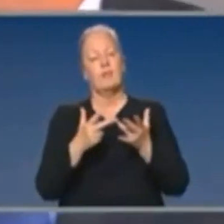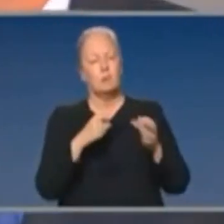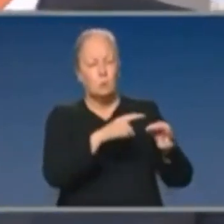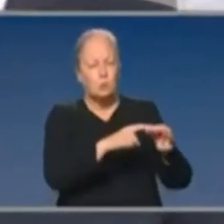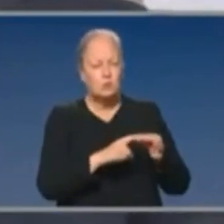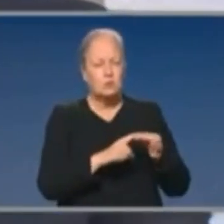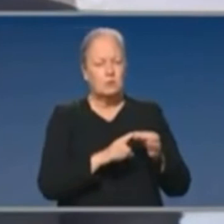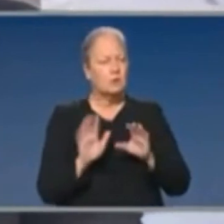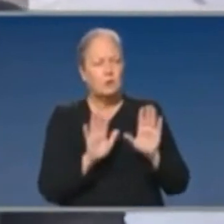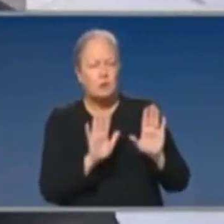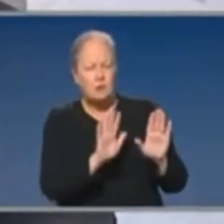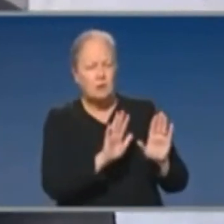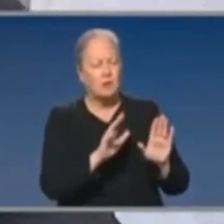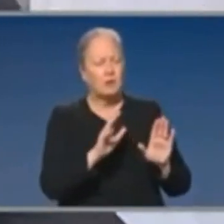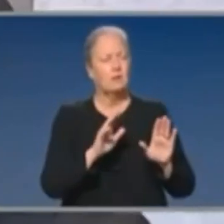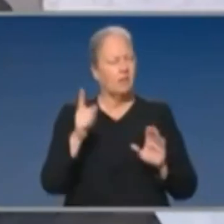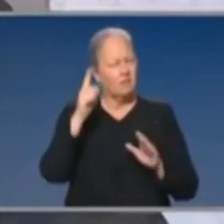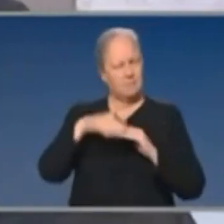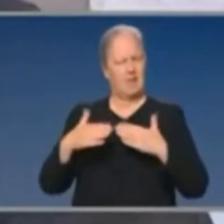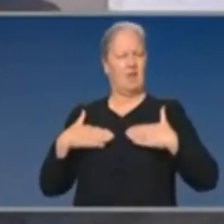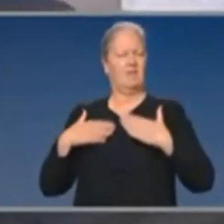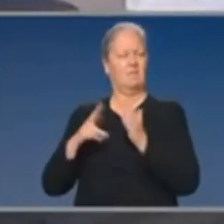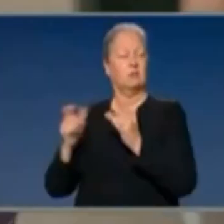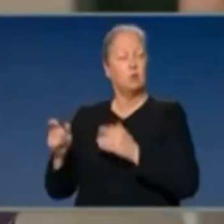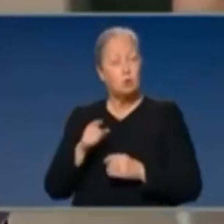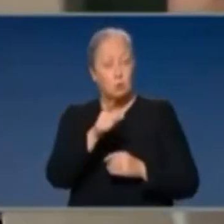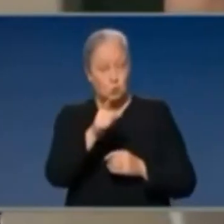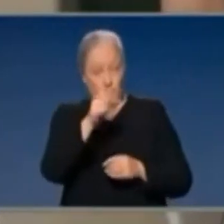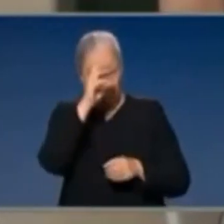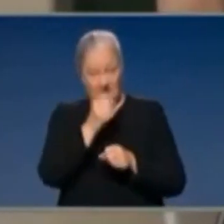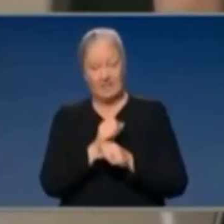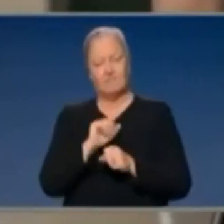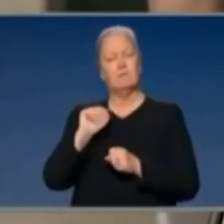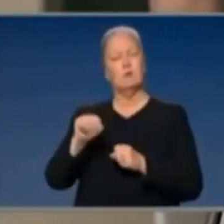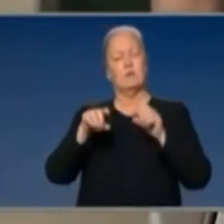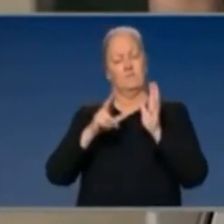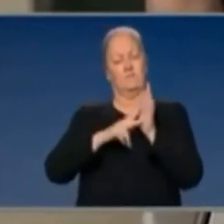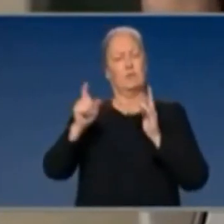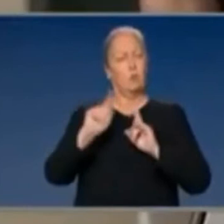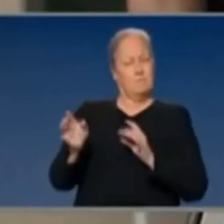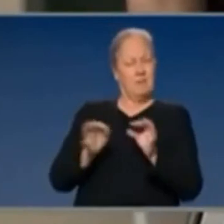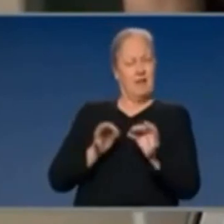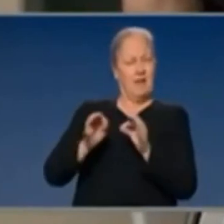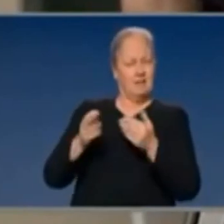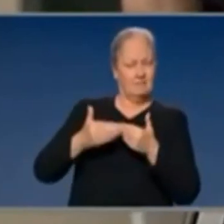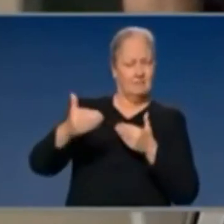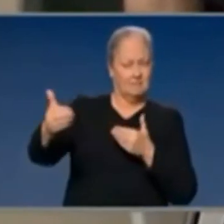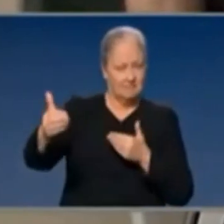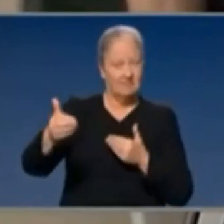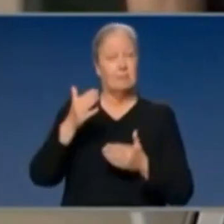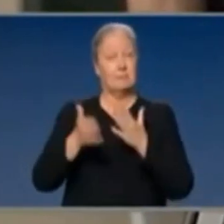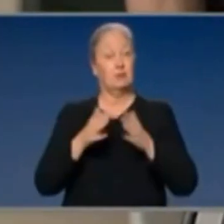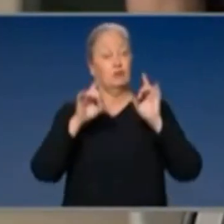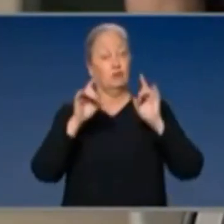I think we're to stay with the health of Victorians today. Do you believe that the Victoria's roadmap in its current form will mean that Australia is in